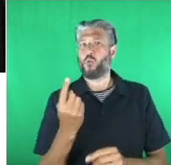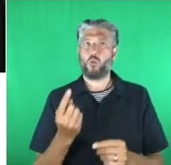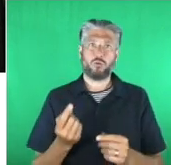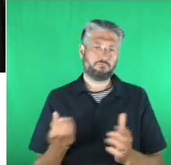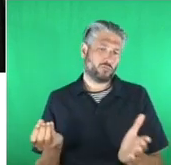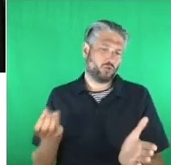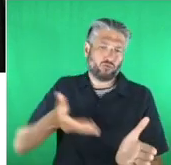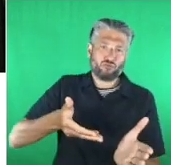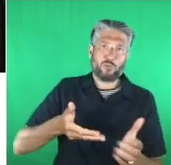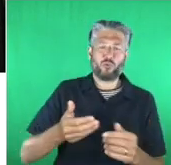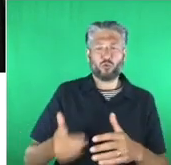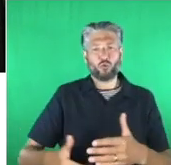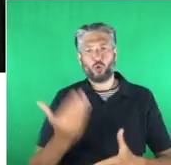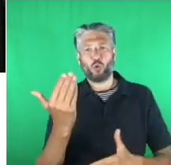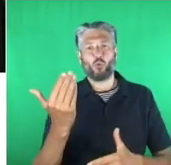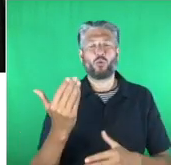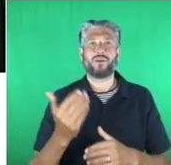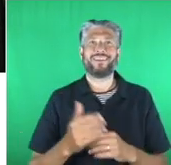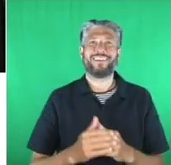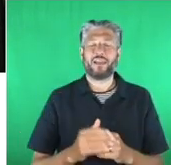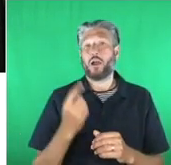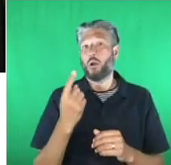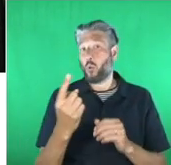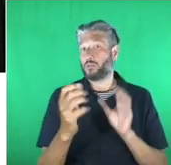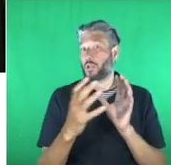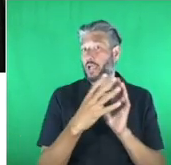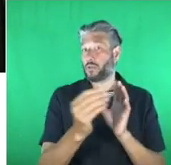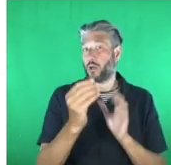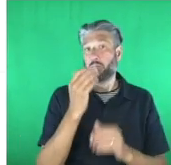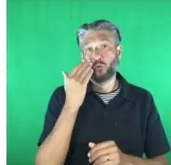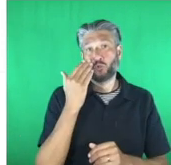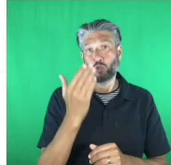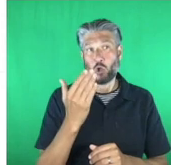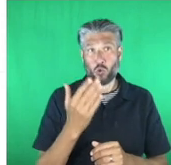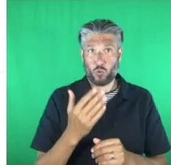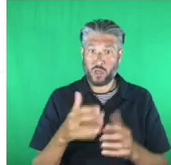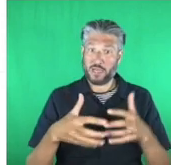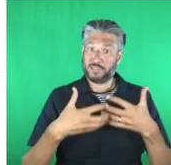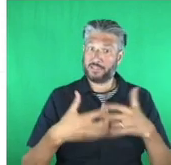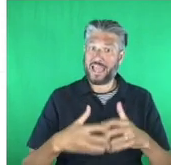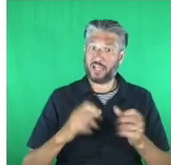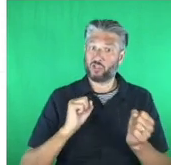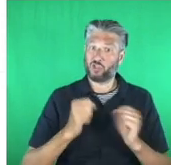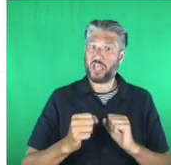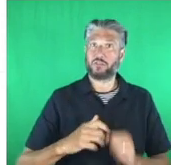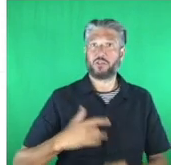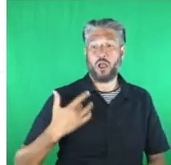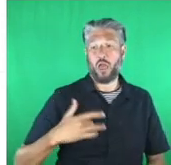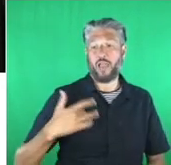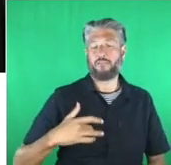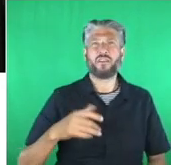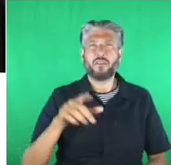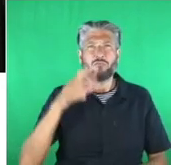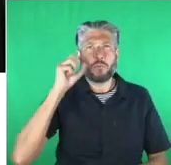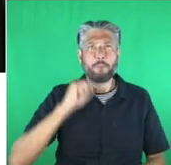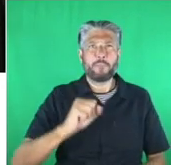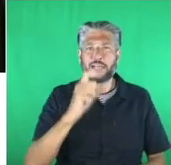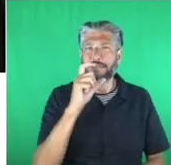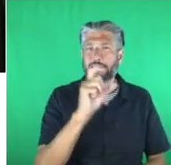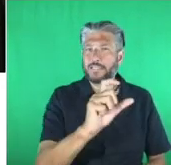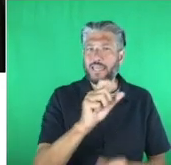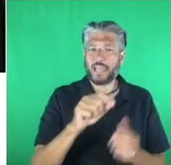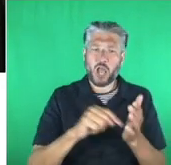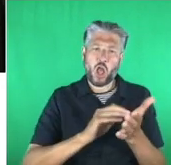example of something which demonstrates the power of tech to change lives they're called see the signs a winner way back in 2016 they use